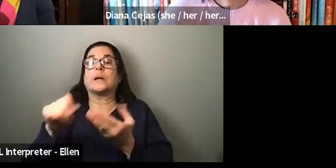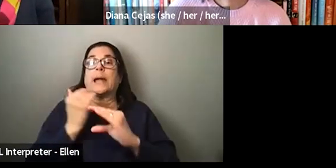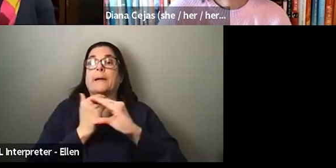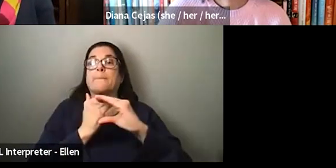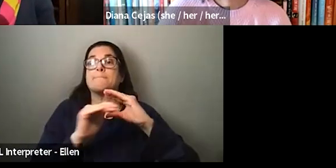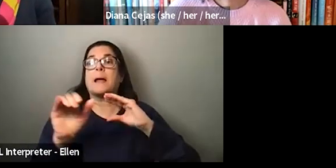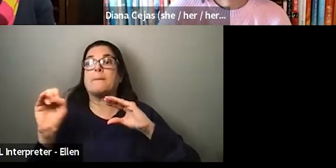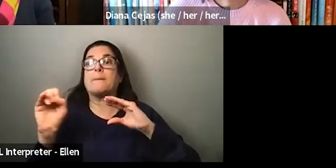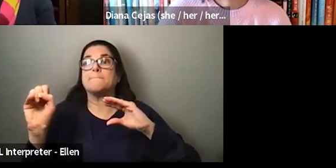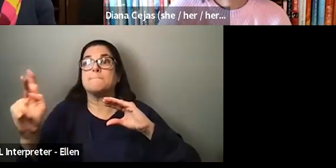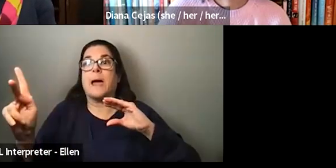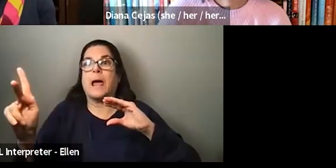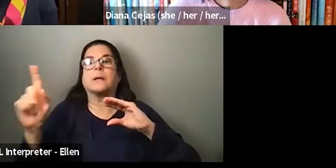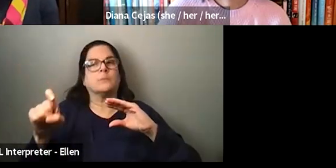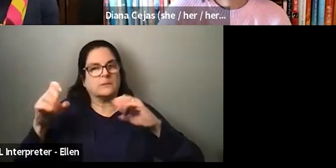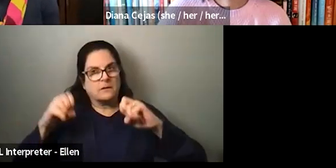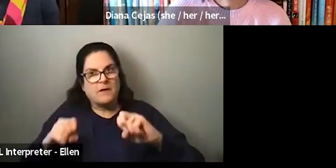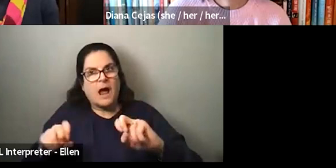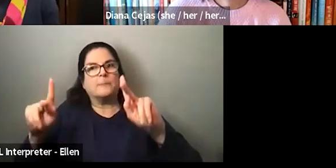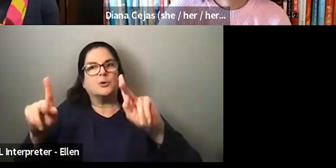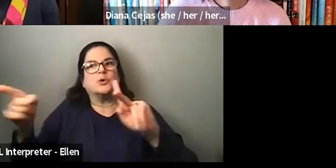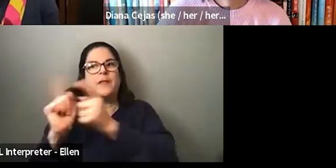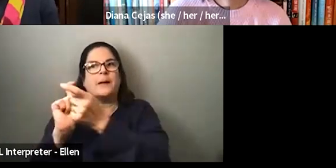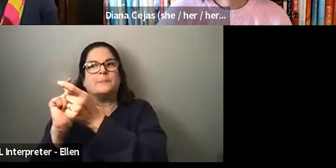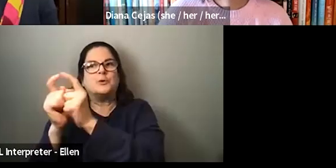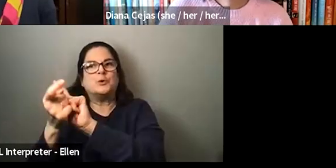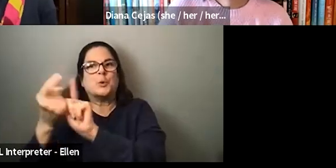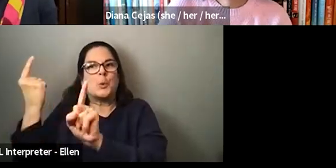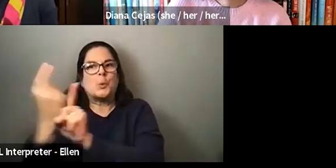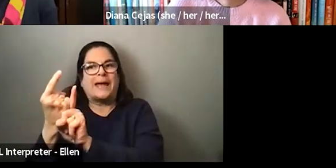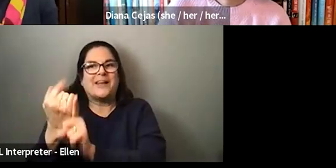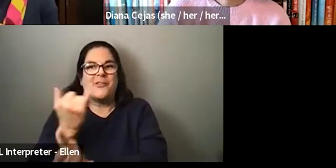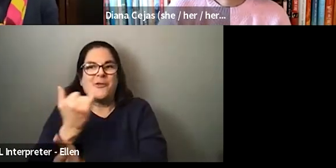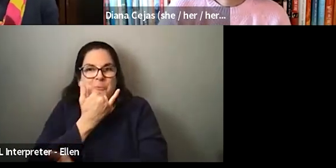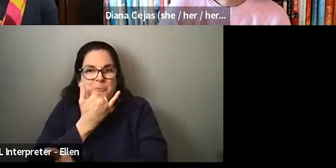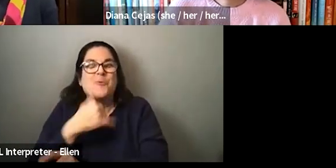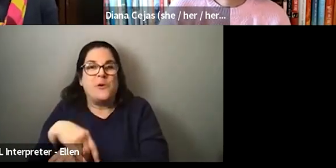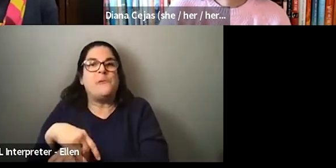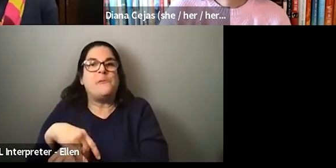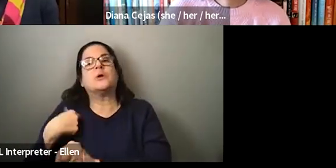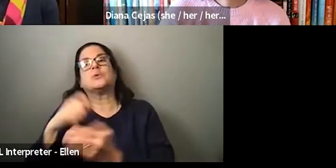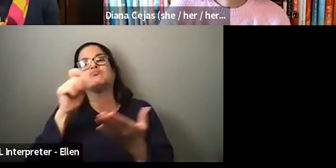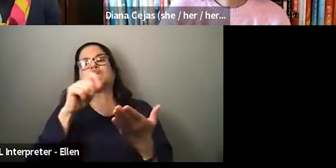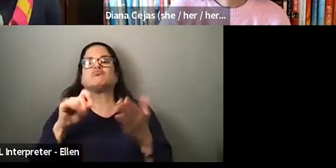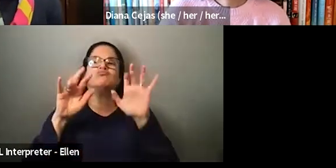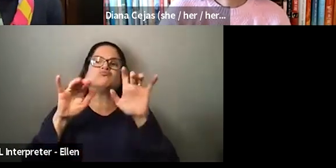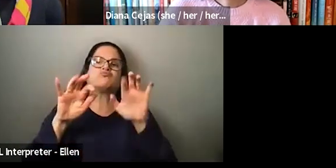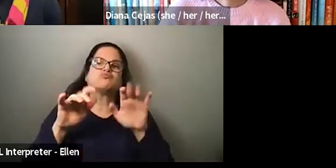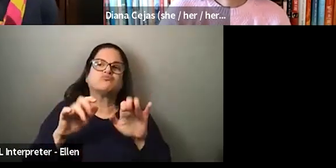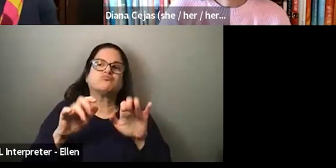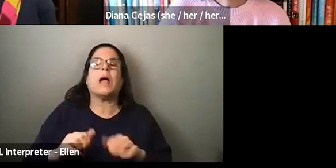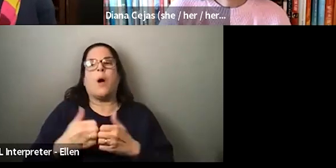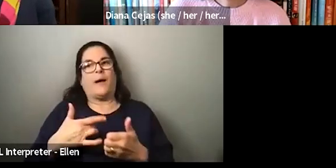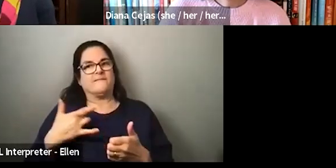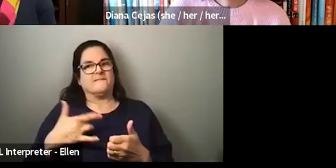that you have to give an opportunity for them to correct the error. And I wrote back a, you know, a really well-crafted email saying how I felt this was a